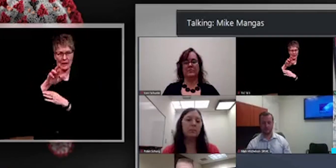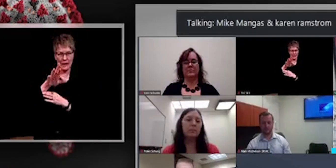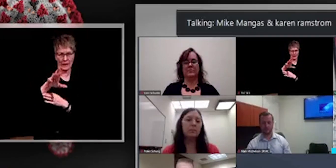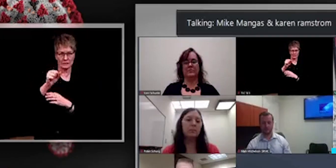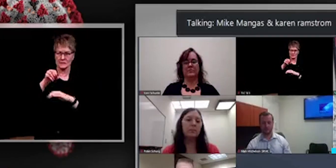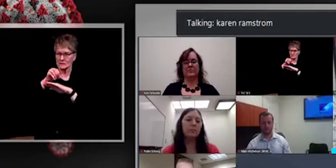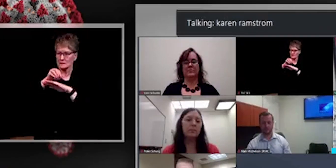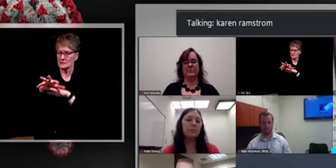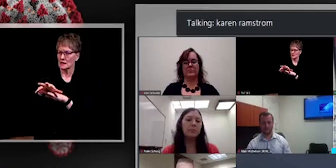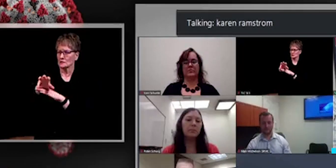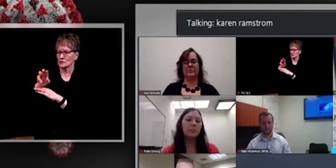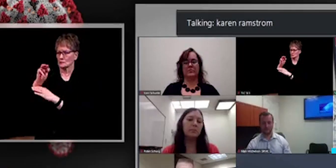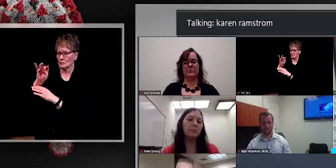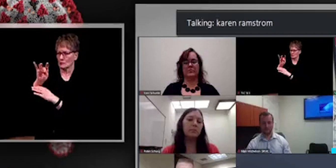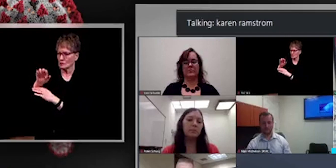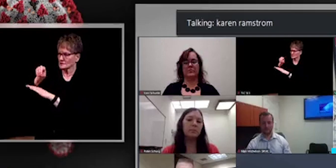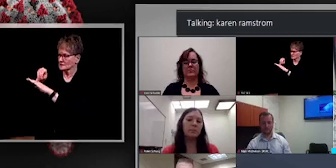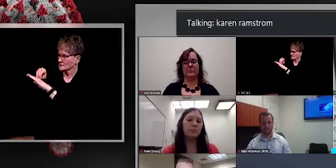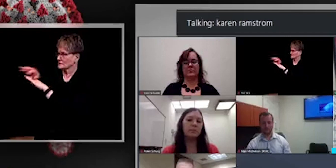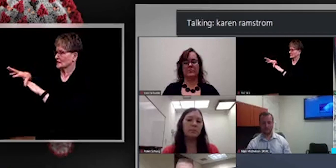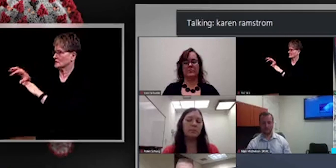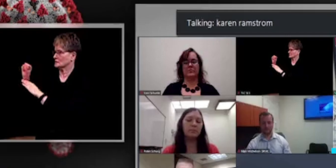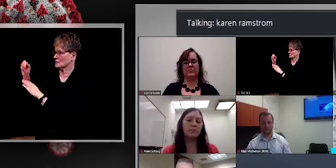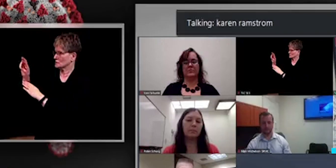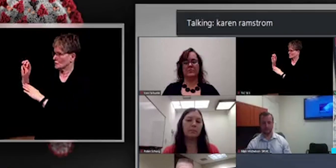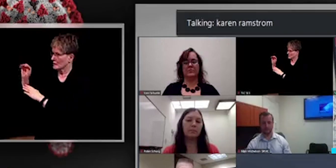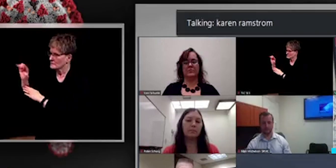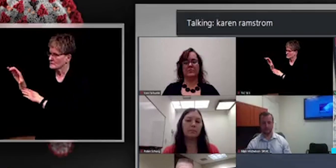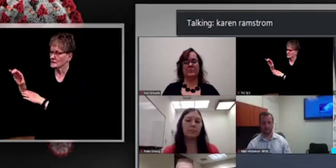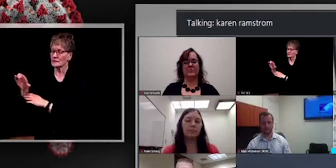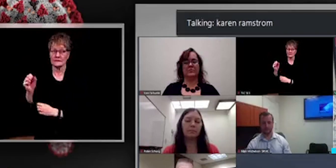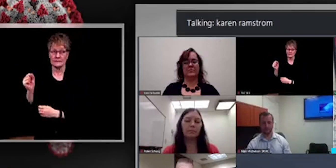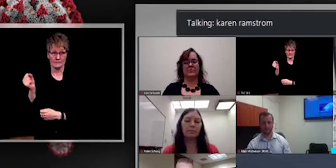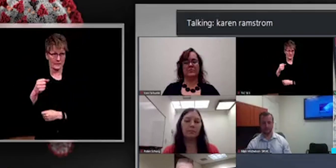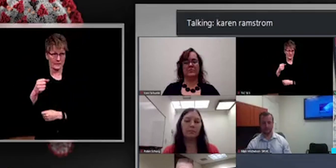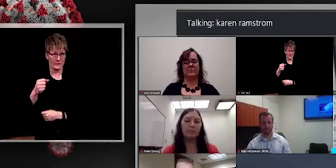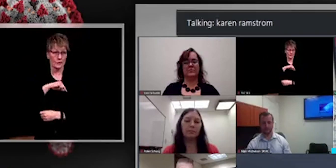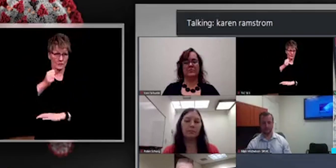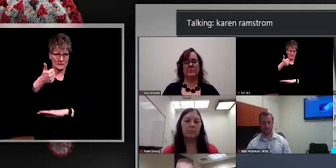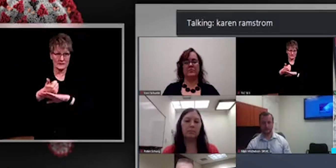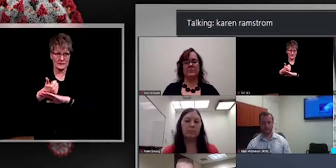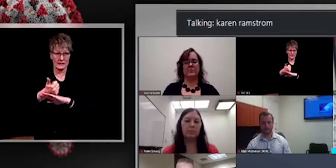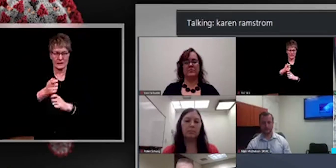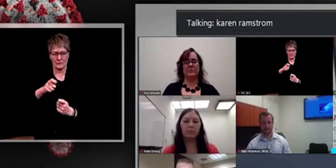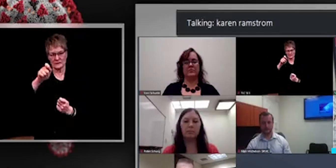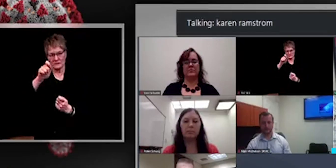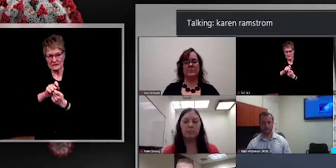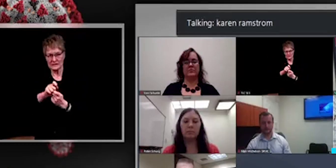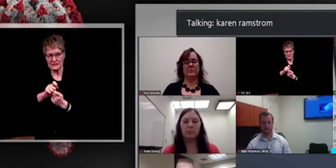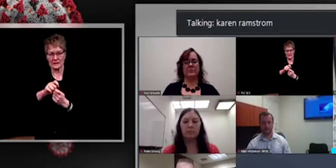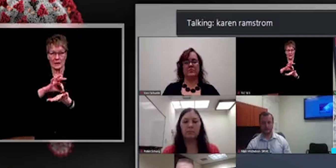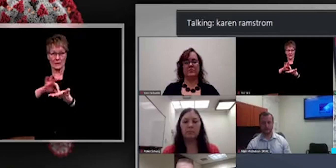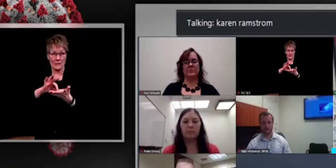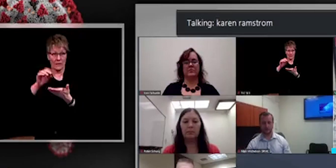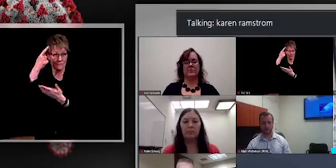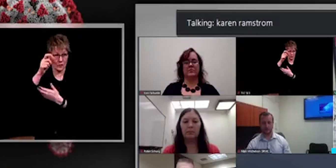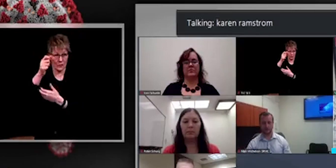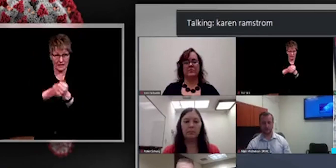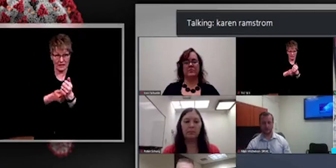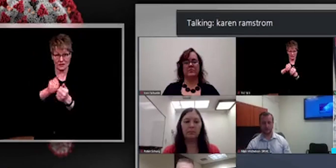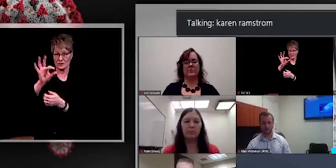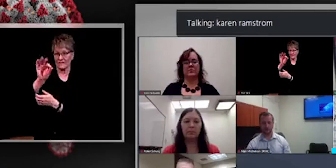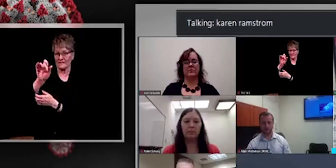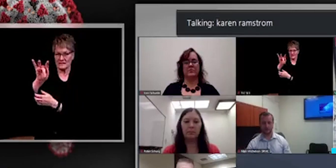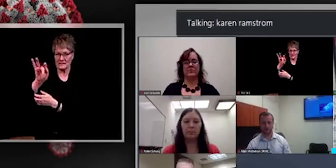so we did, we did an initial, um, up to amount for each of the facilities. I don't have it right in front of me, but it was about, as, as Robert said, about